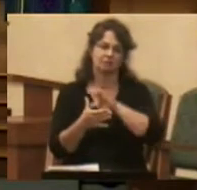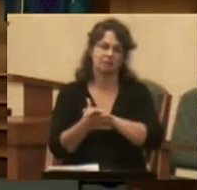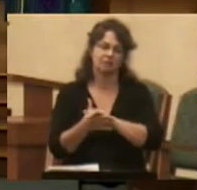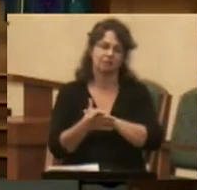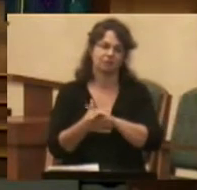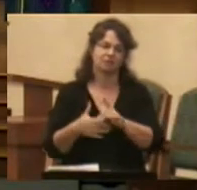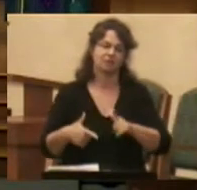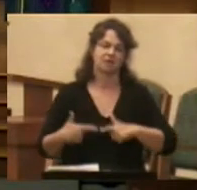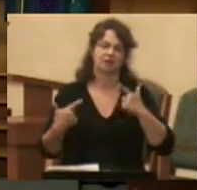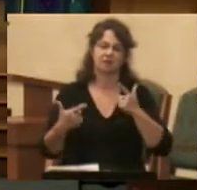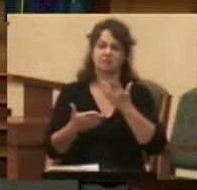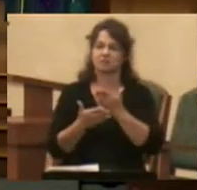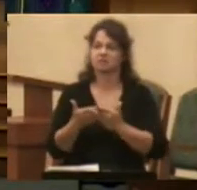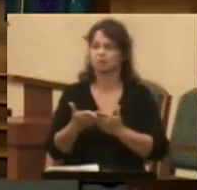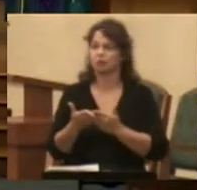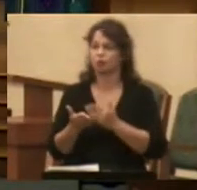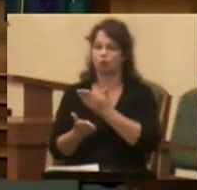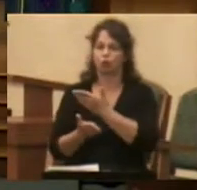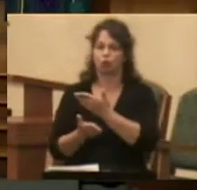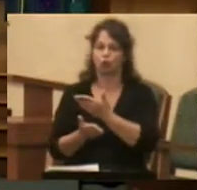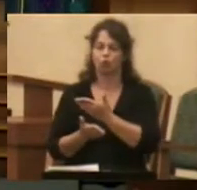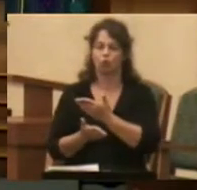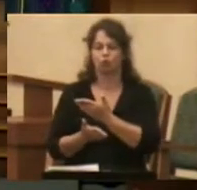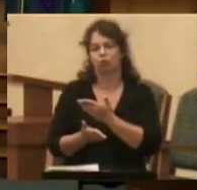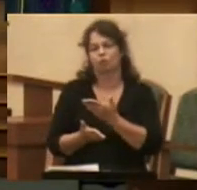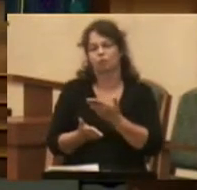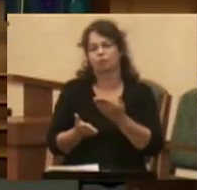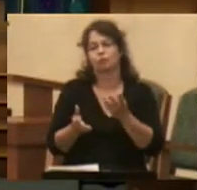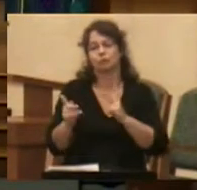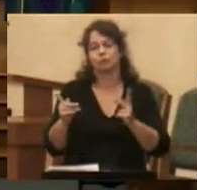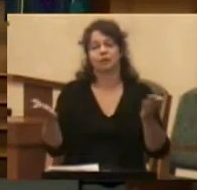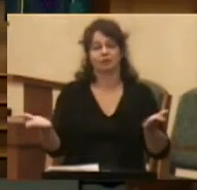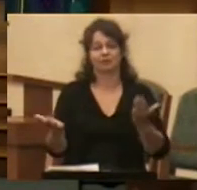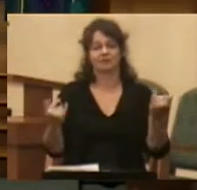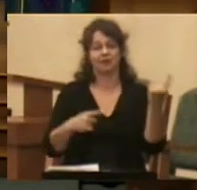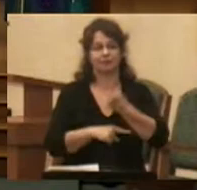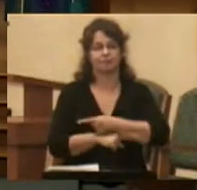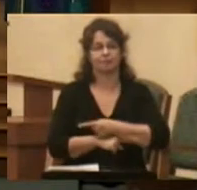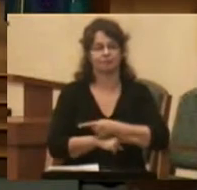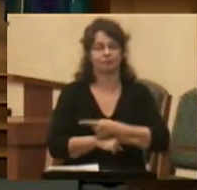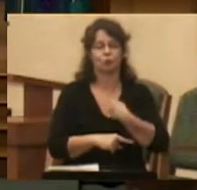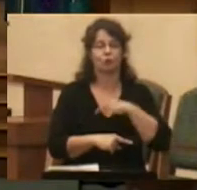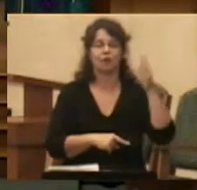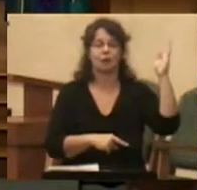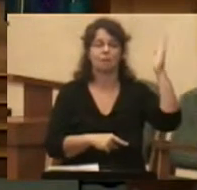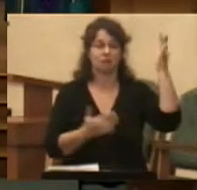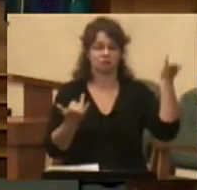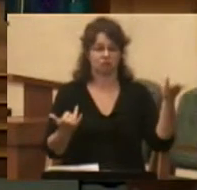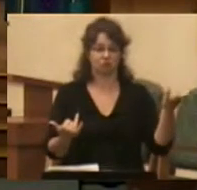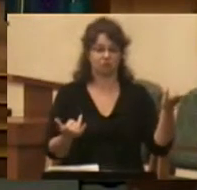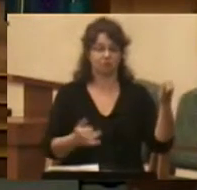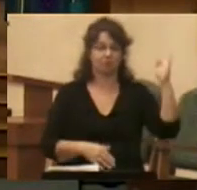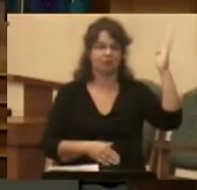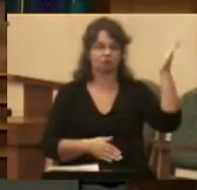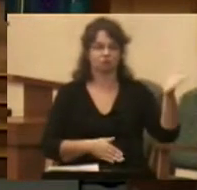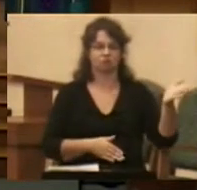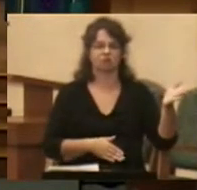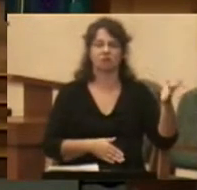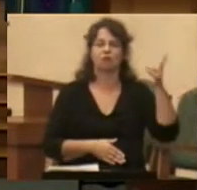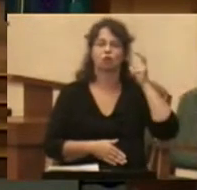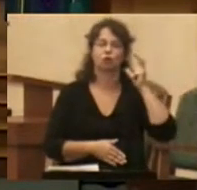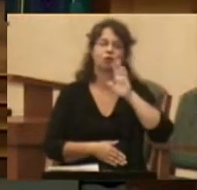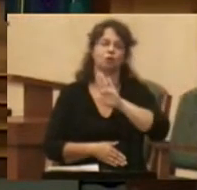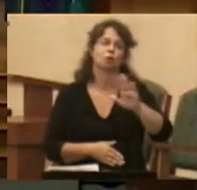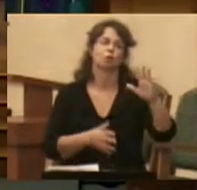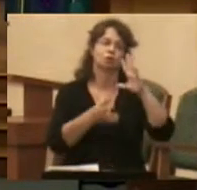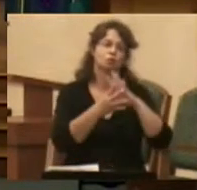Some of those spouses are here at this worship service. We pastors have heard your stories.